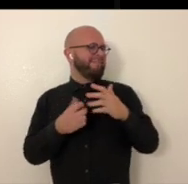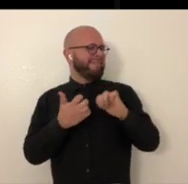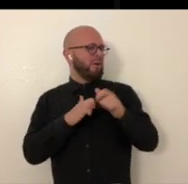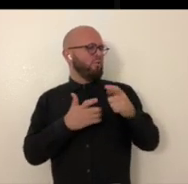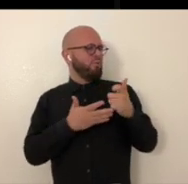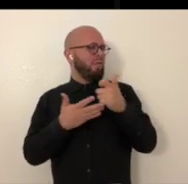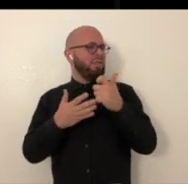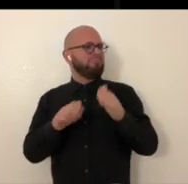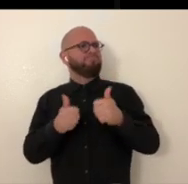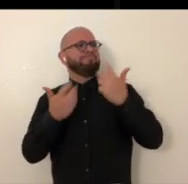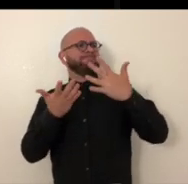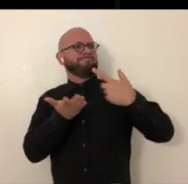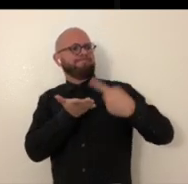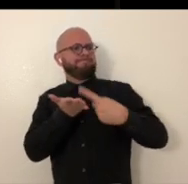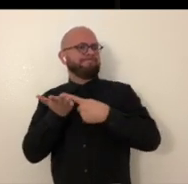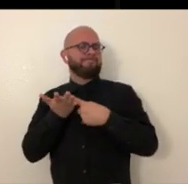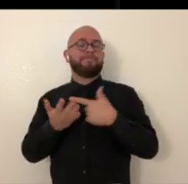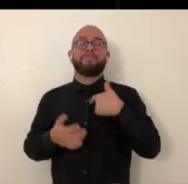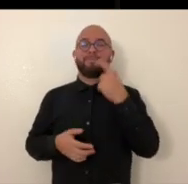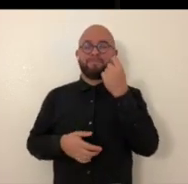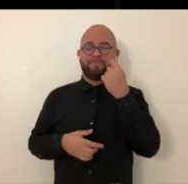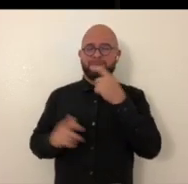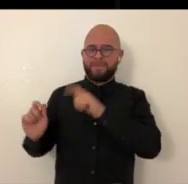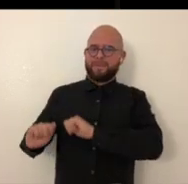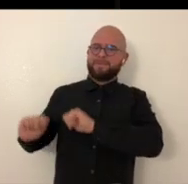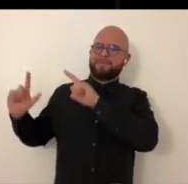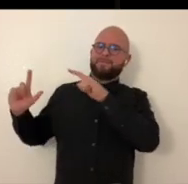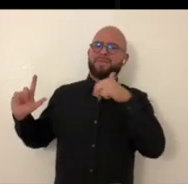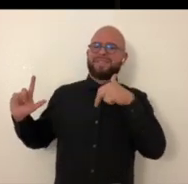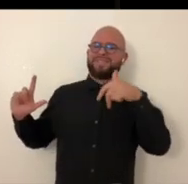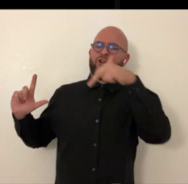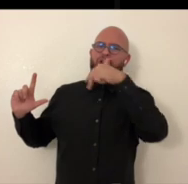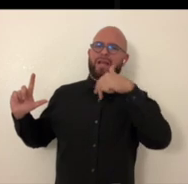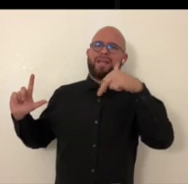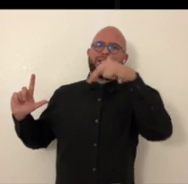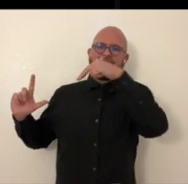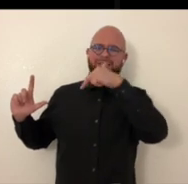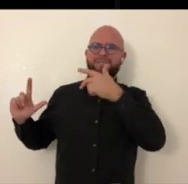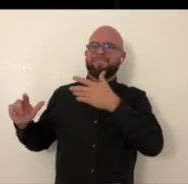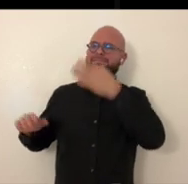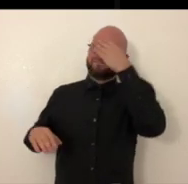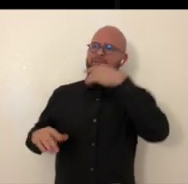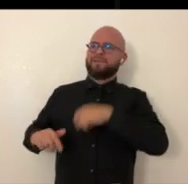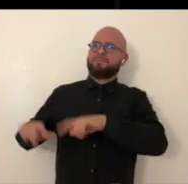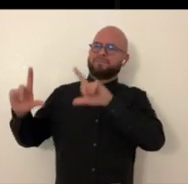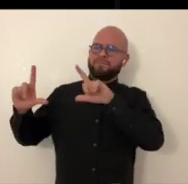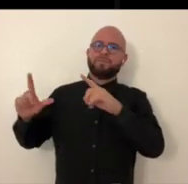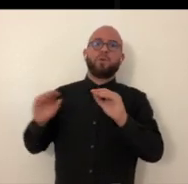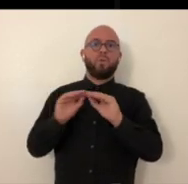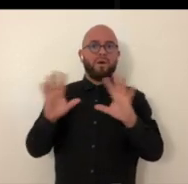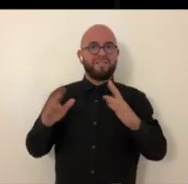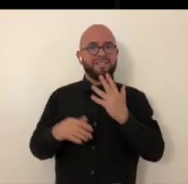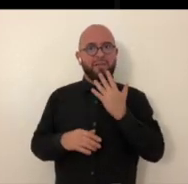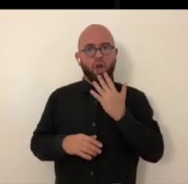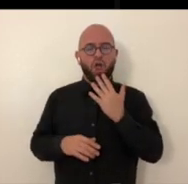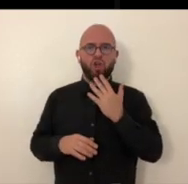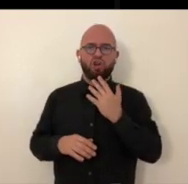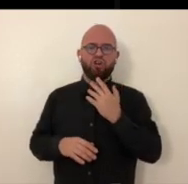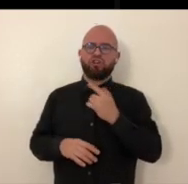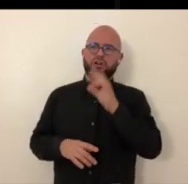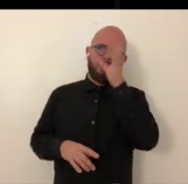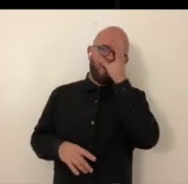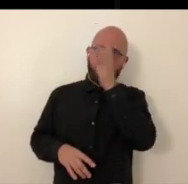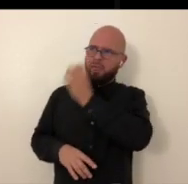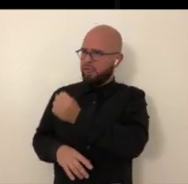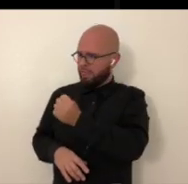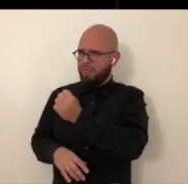specific thing? How did you help bring up that conversation? I had this up in front of where the staircase is for a while. think,